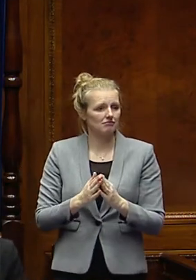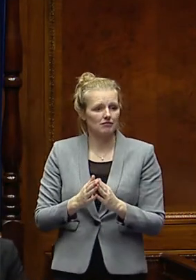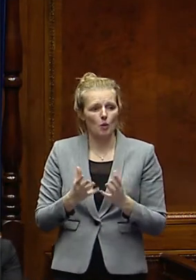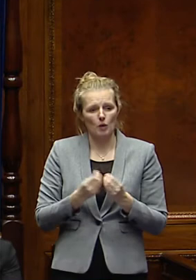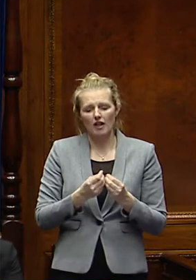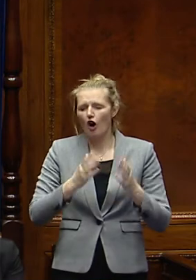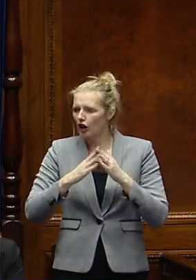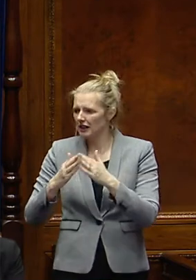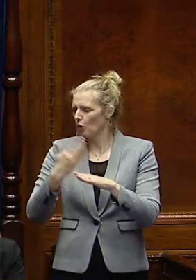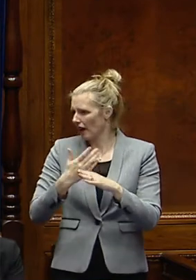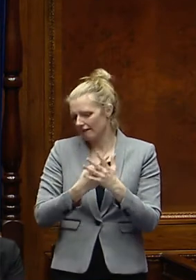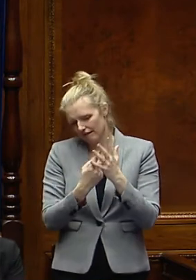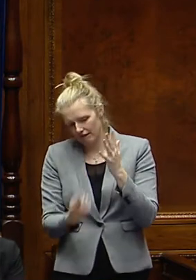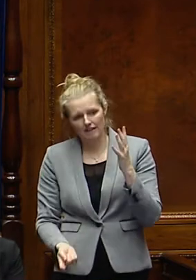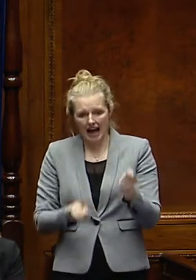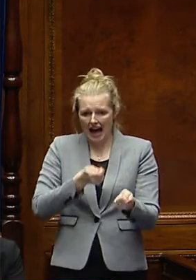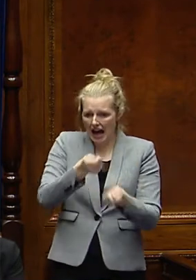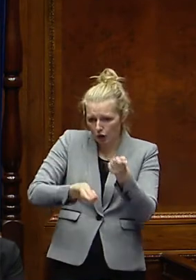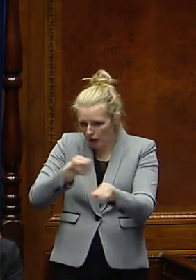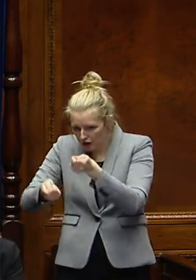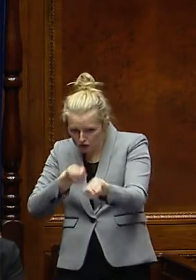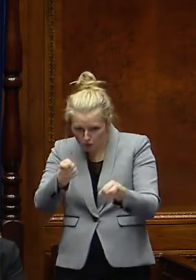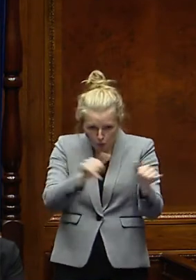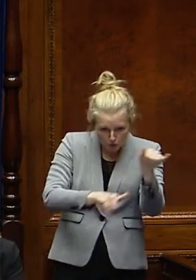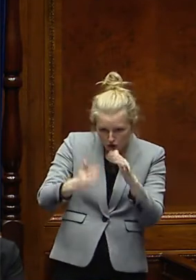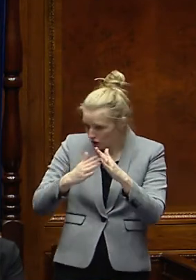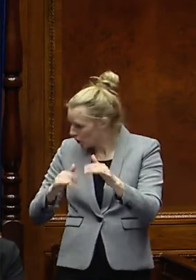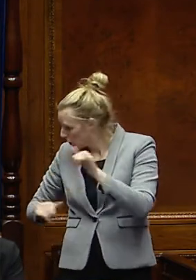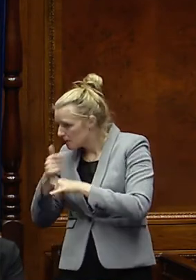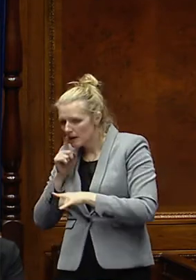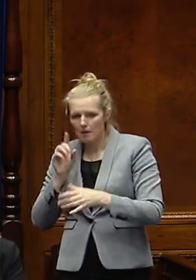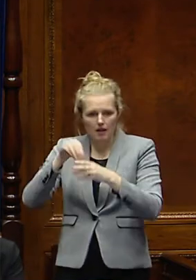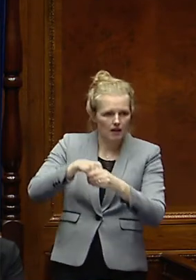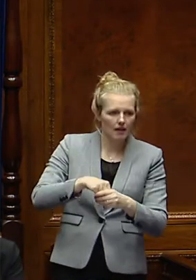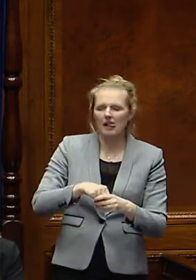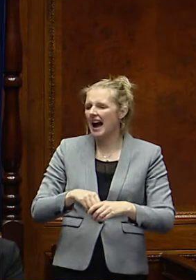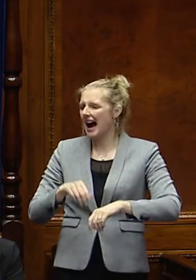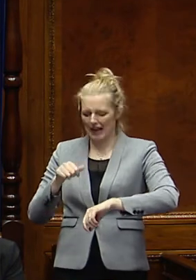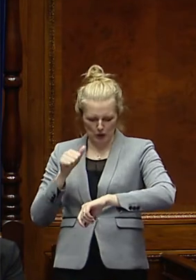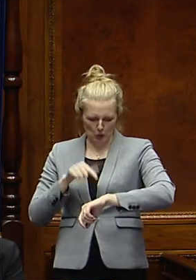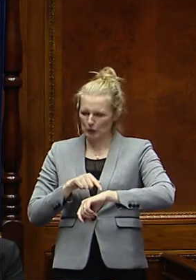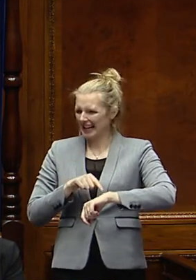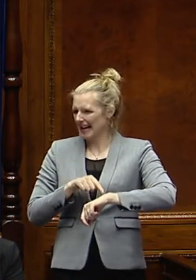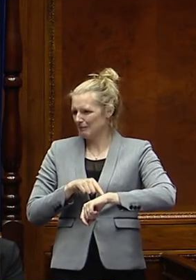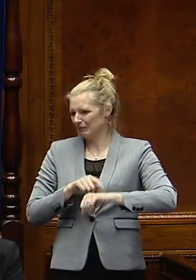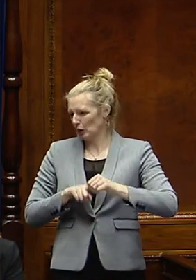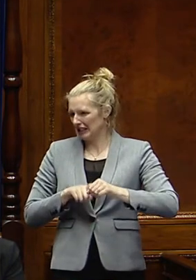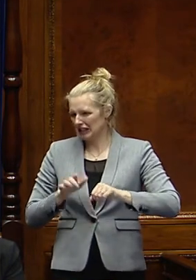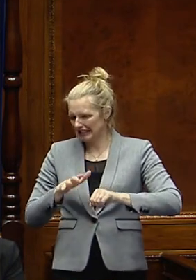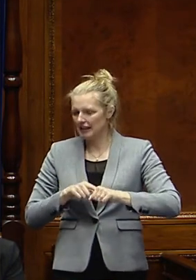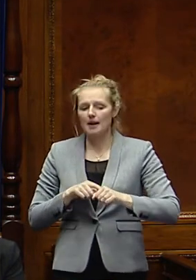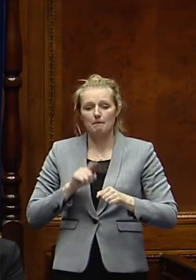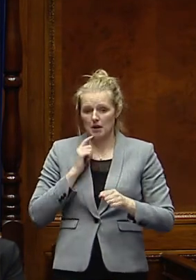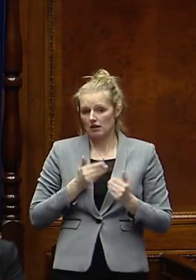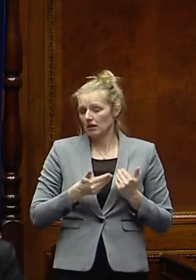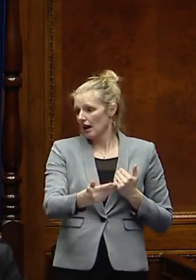housing work, allocations obviously being another one and I know we didn't get to those questions on the main but I will be setting that out in the